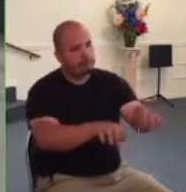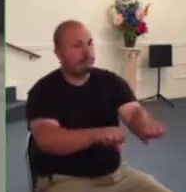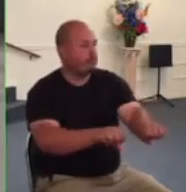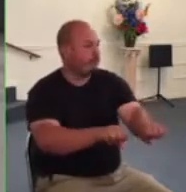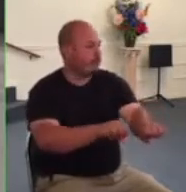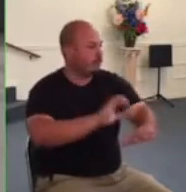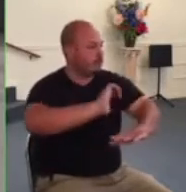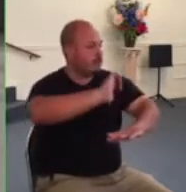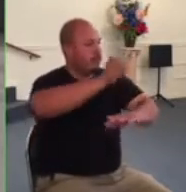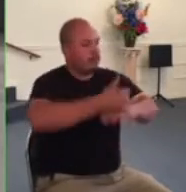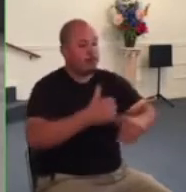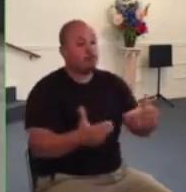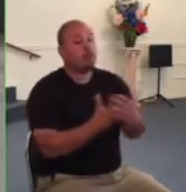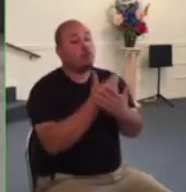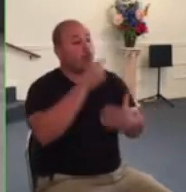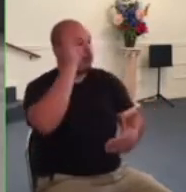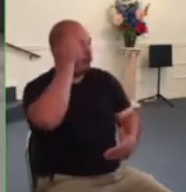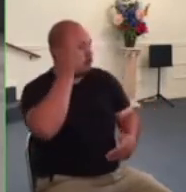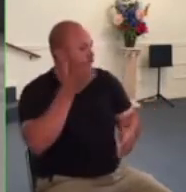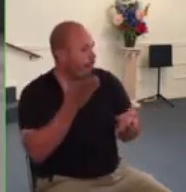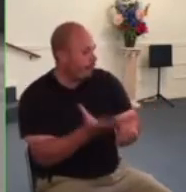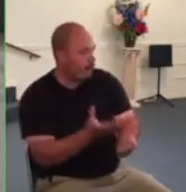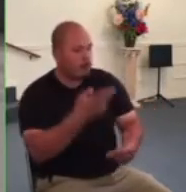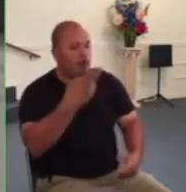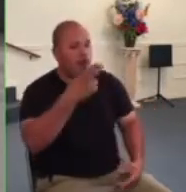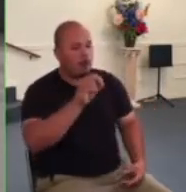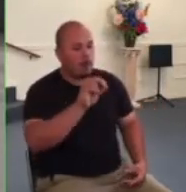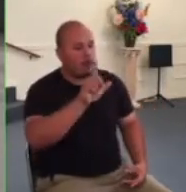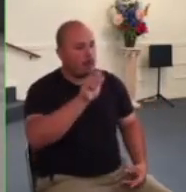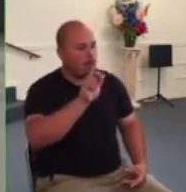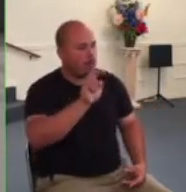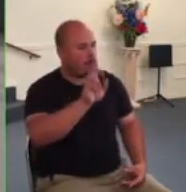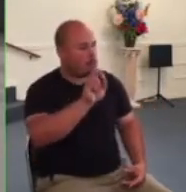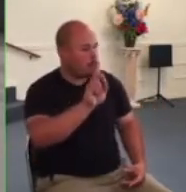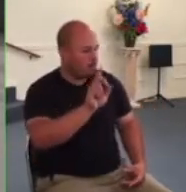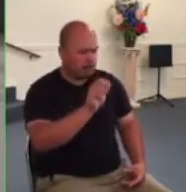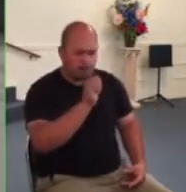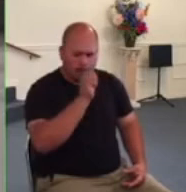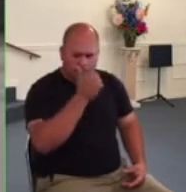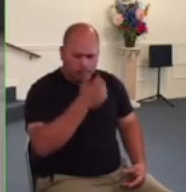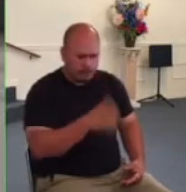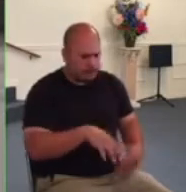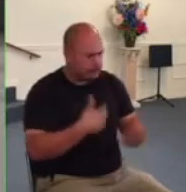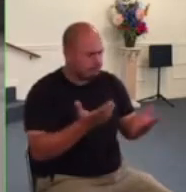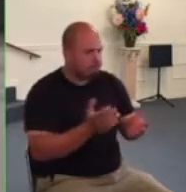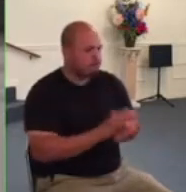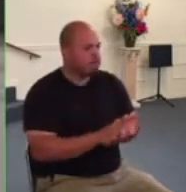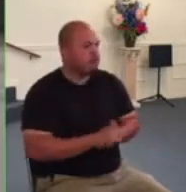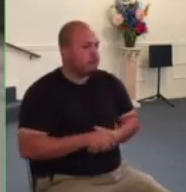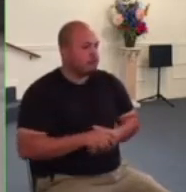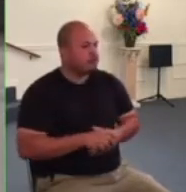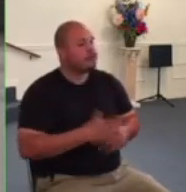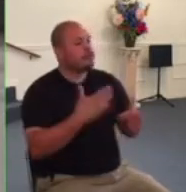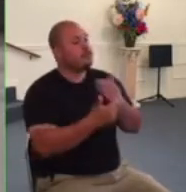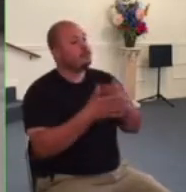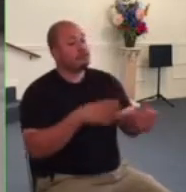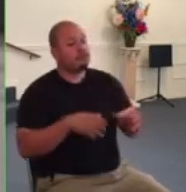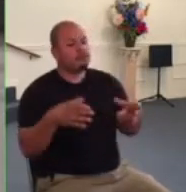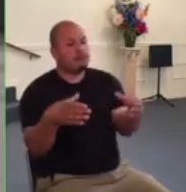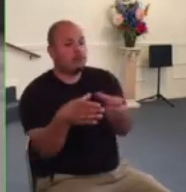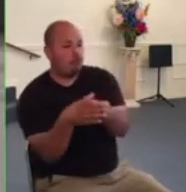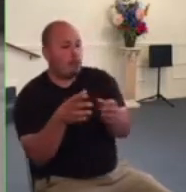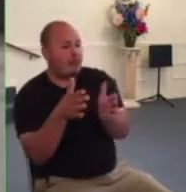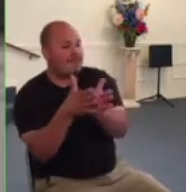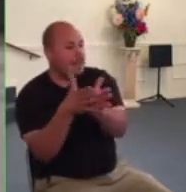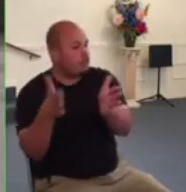a new government in holland jews in the community people who are the ten boom family's neighbors began